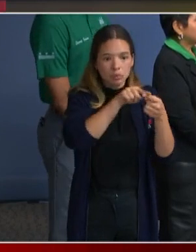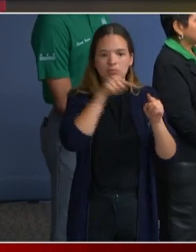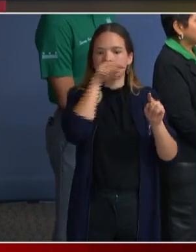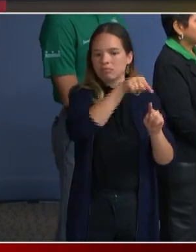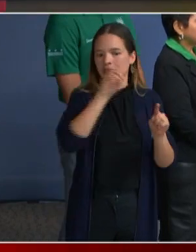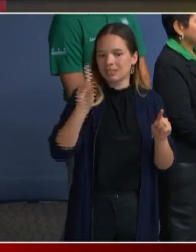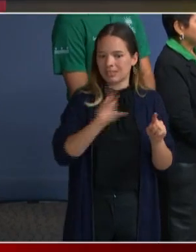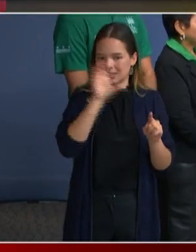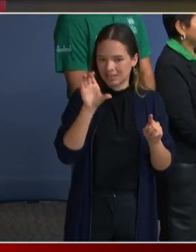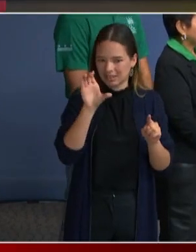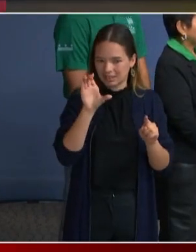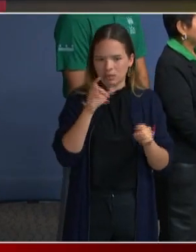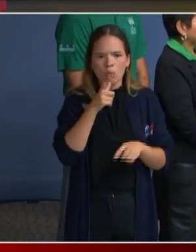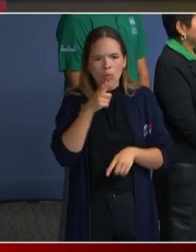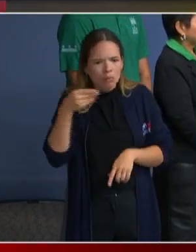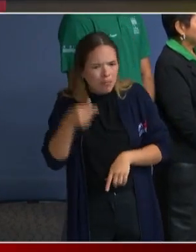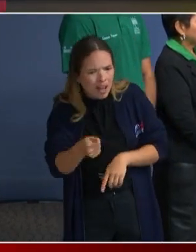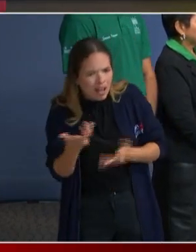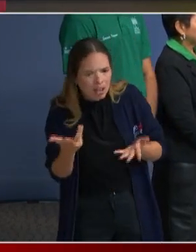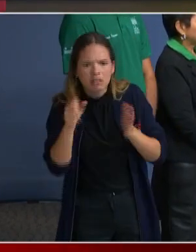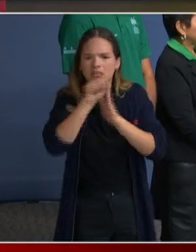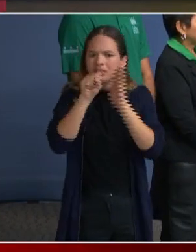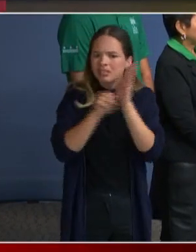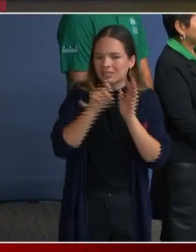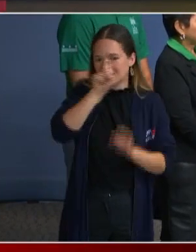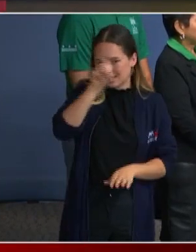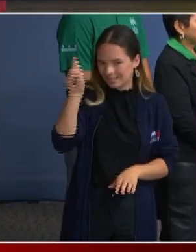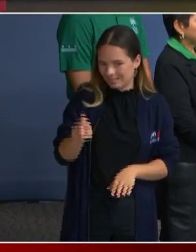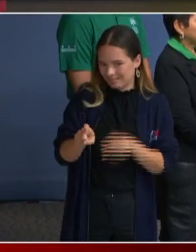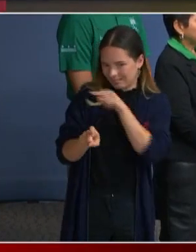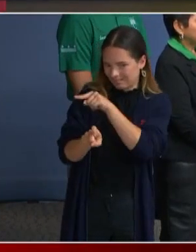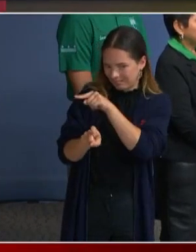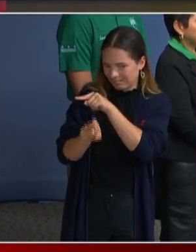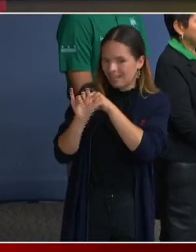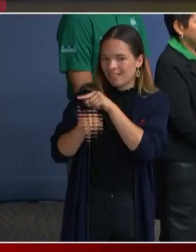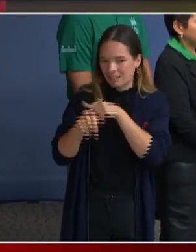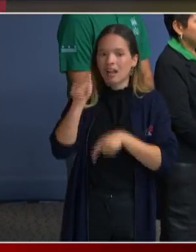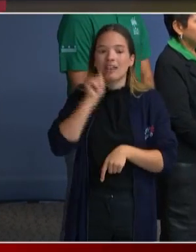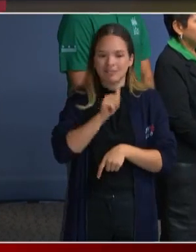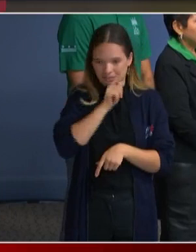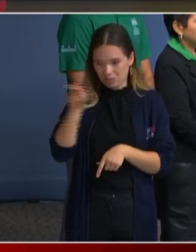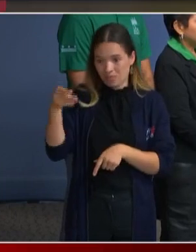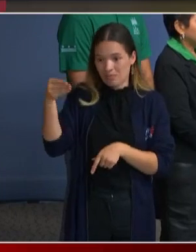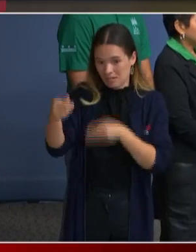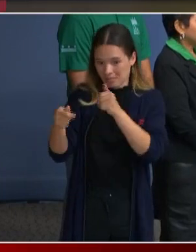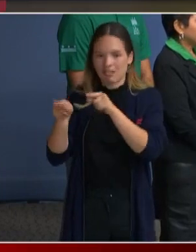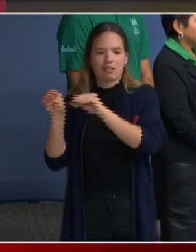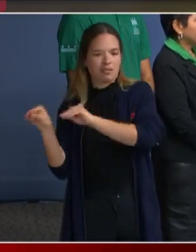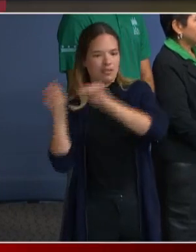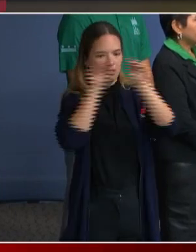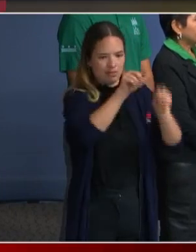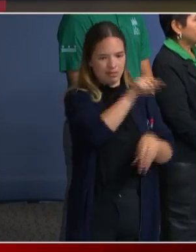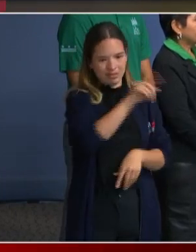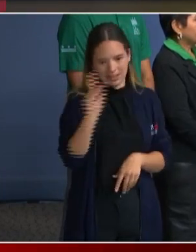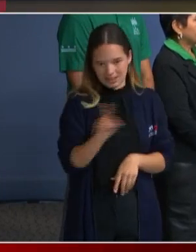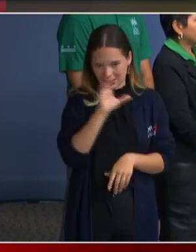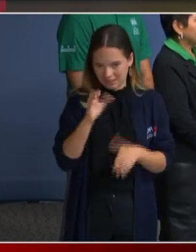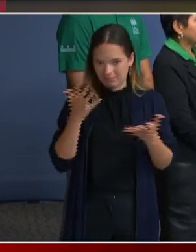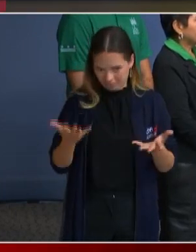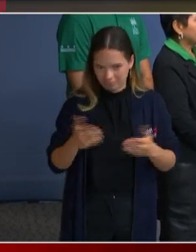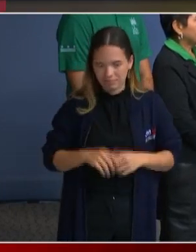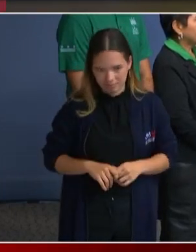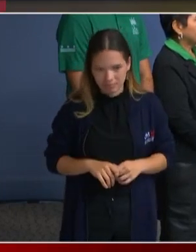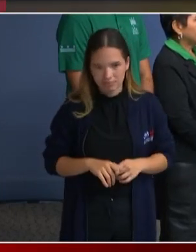the state of Texas and state of Arizona. Some people are taking this ride to get to their